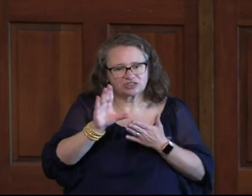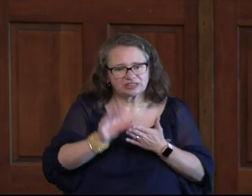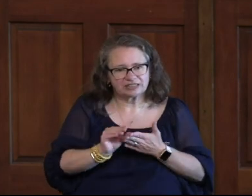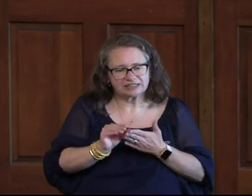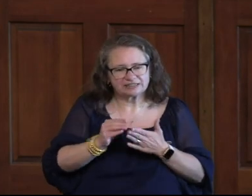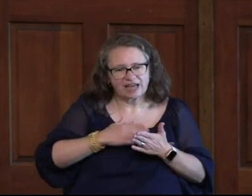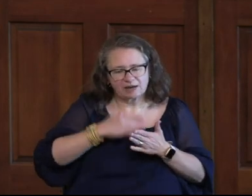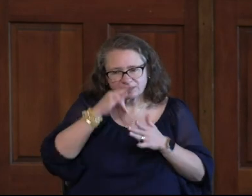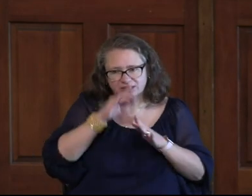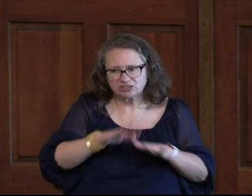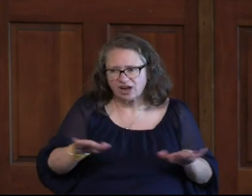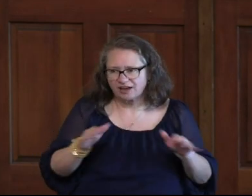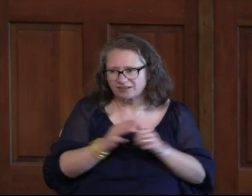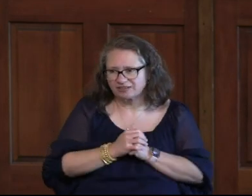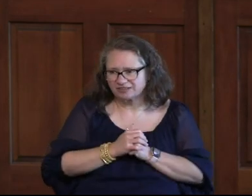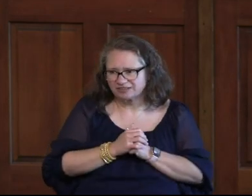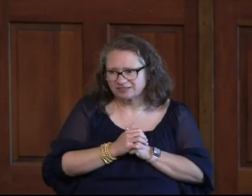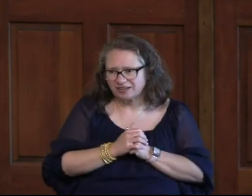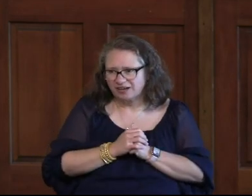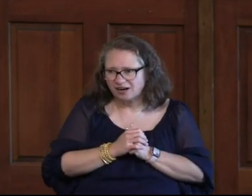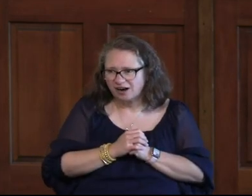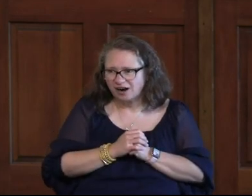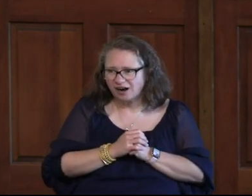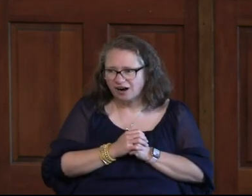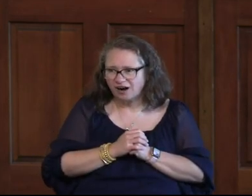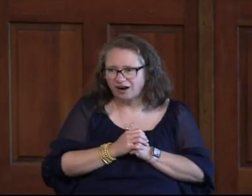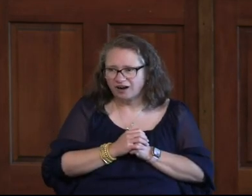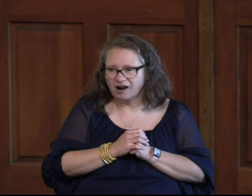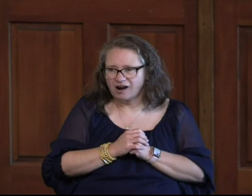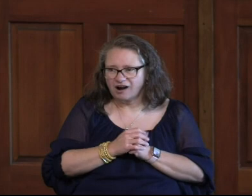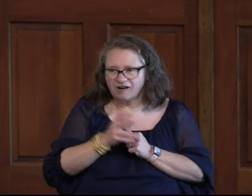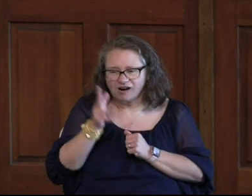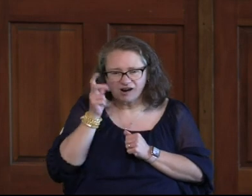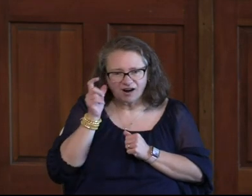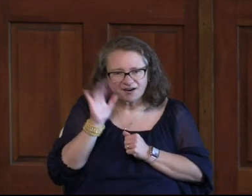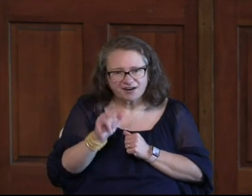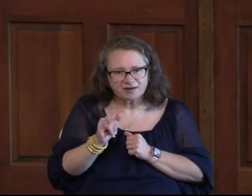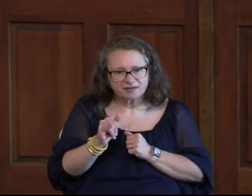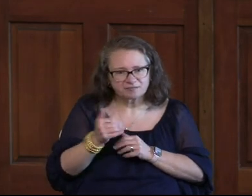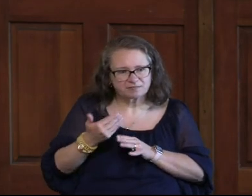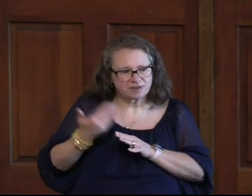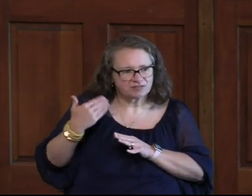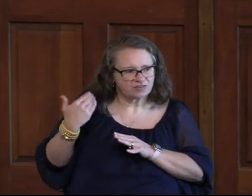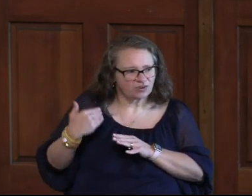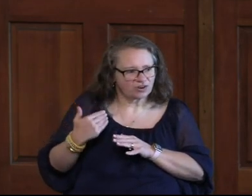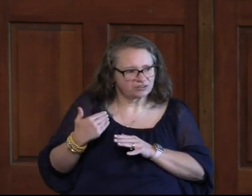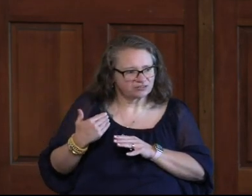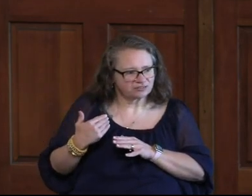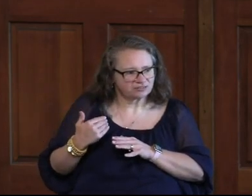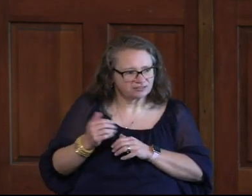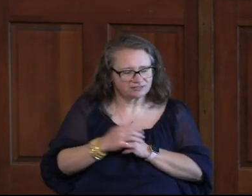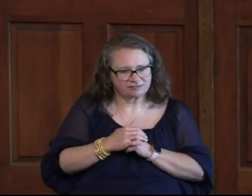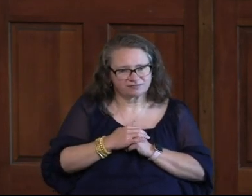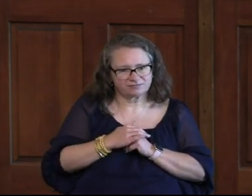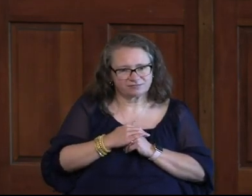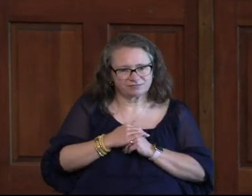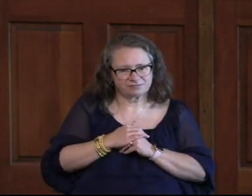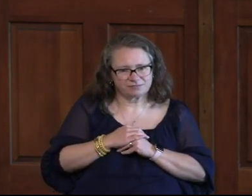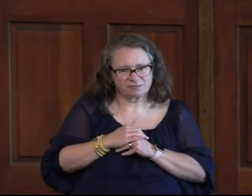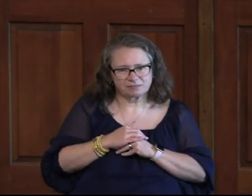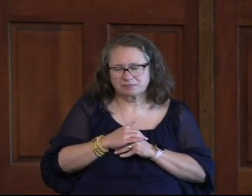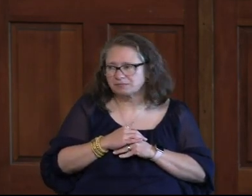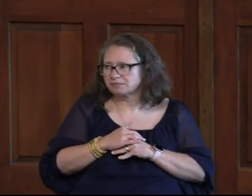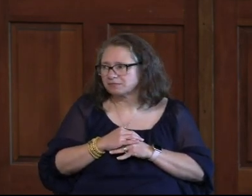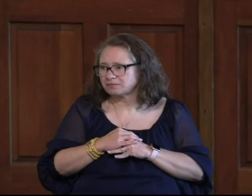Happy Child You Ever Heard That Before You Ever Heard That You're Only As Happy As Your Least Happy Child